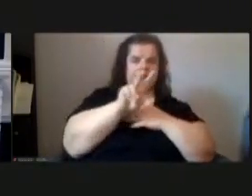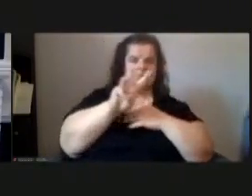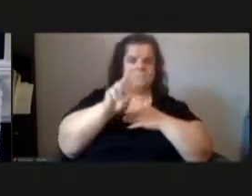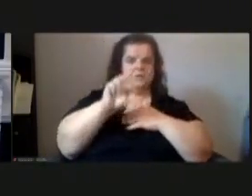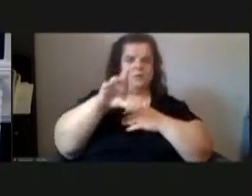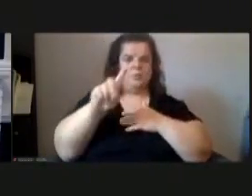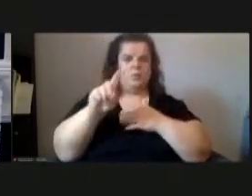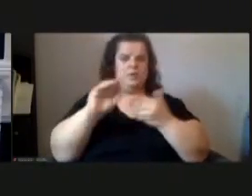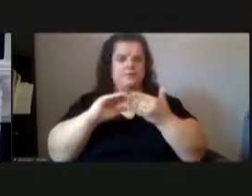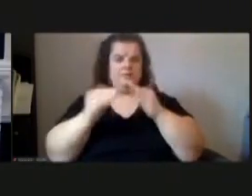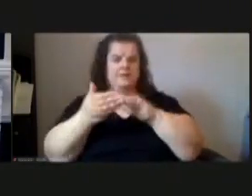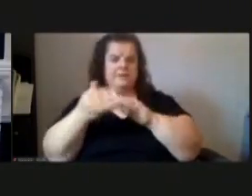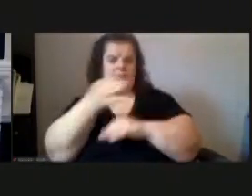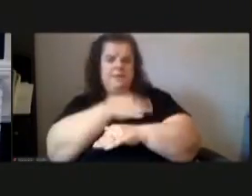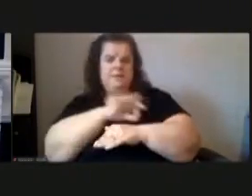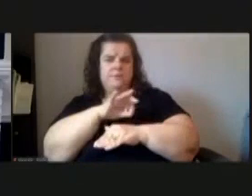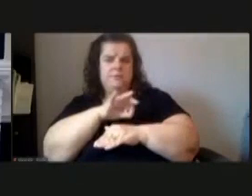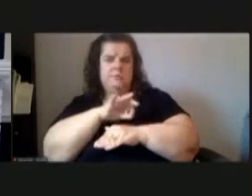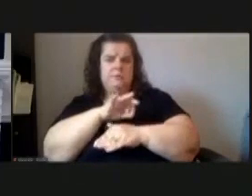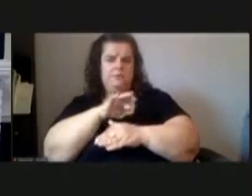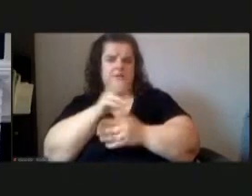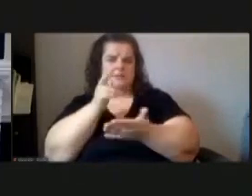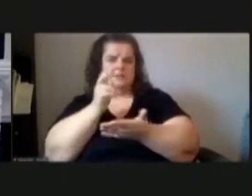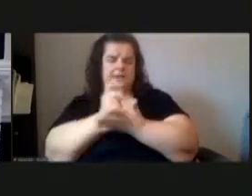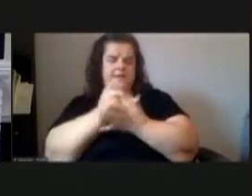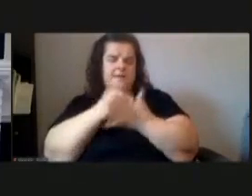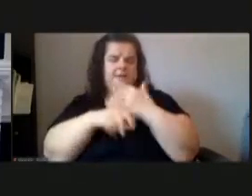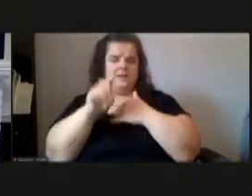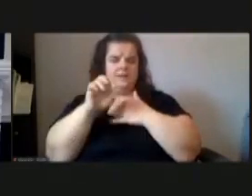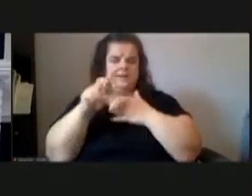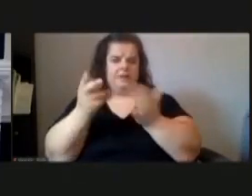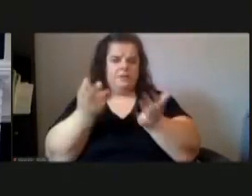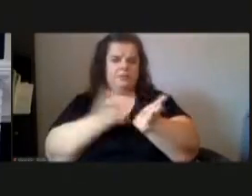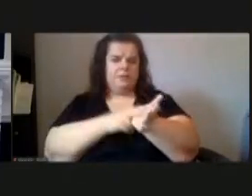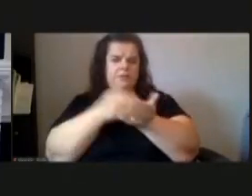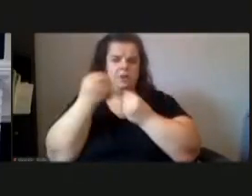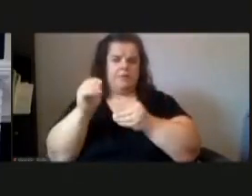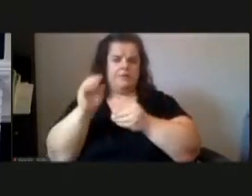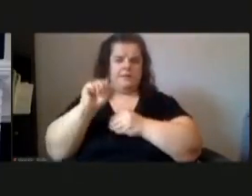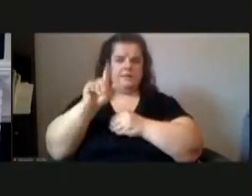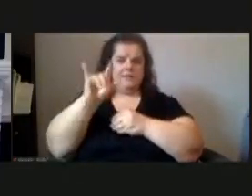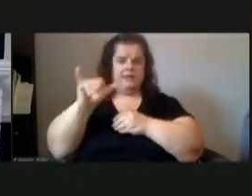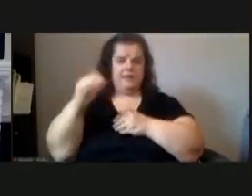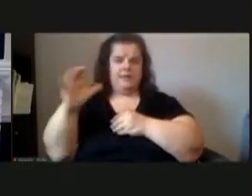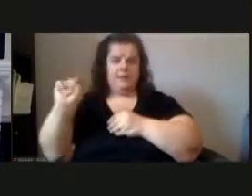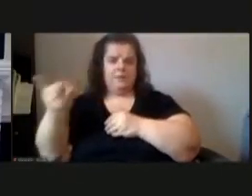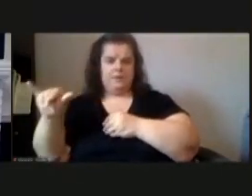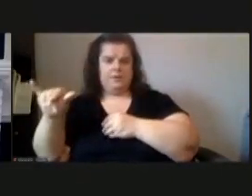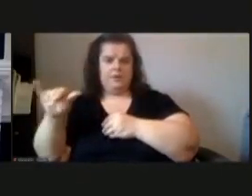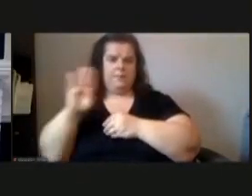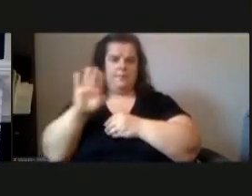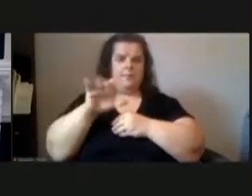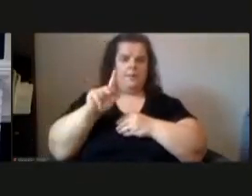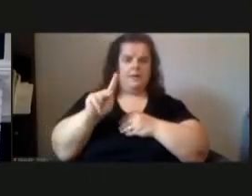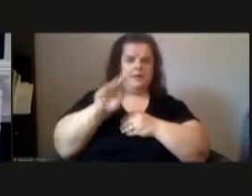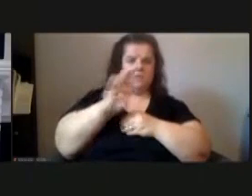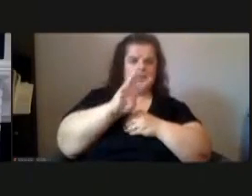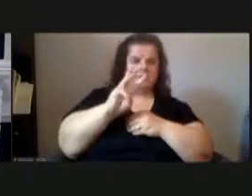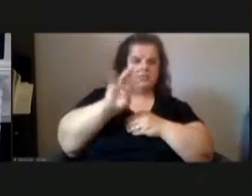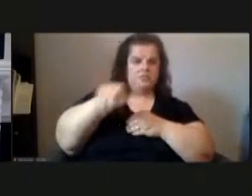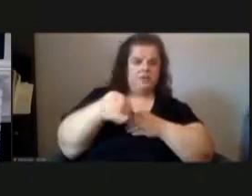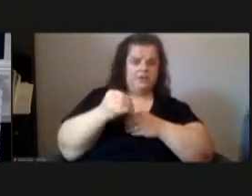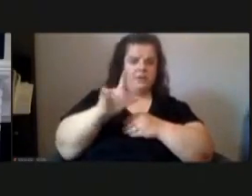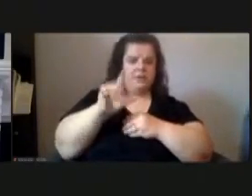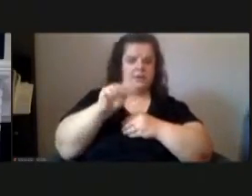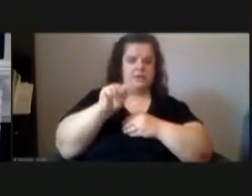26th wards of the city of pittsburgh designated in the d registry office of allegheny county as block 46 j